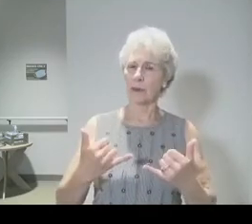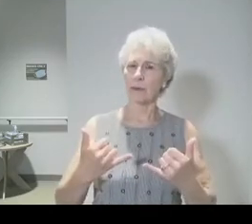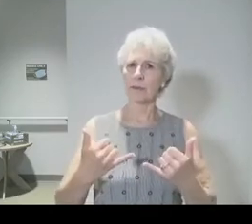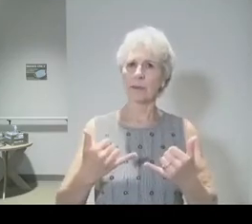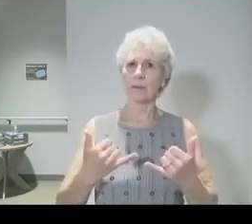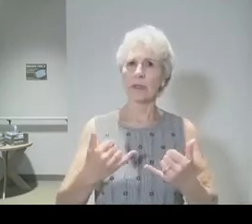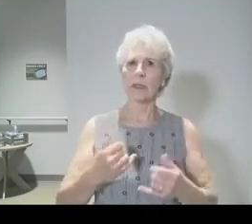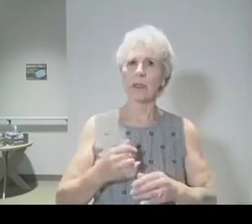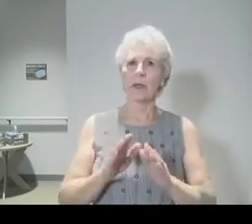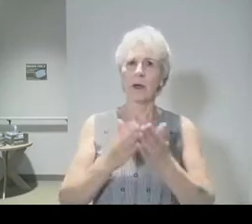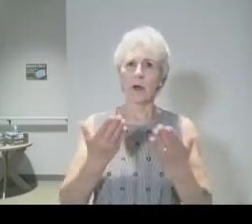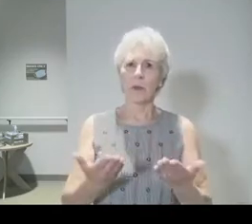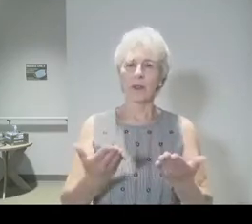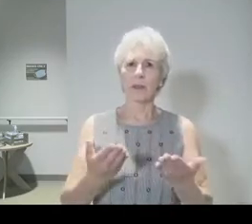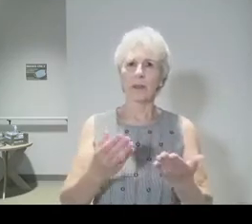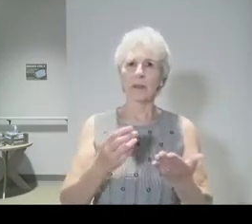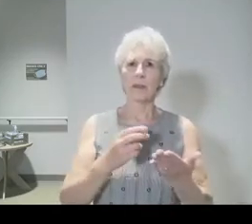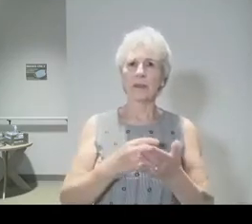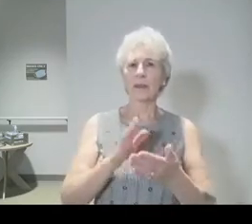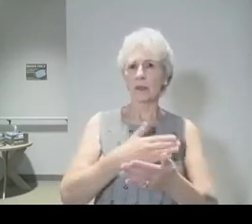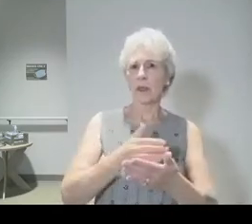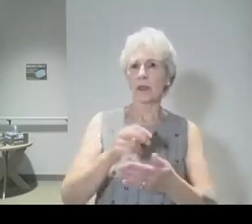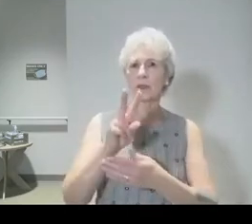I'd like you to turn to hymn number 274